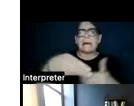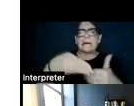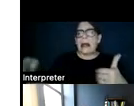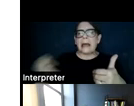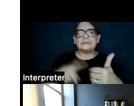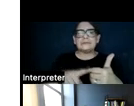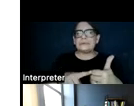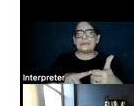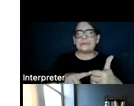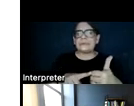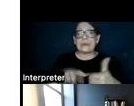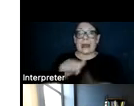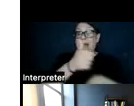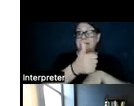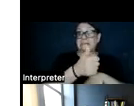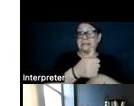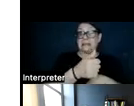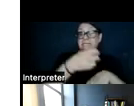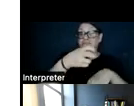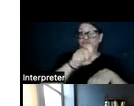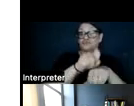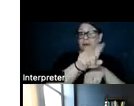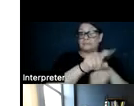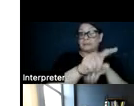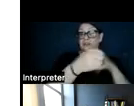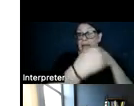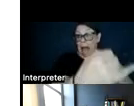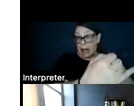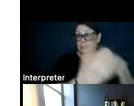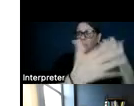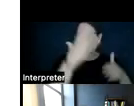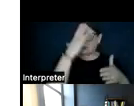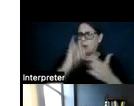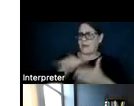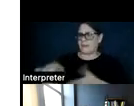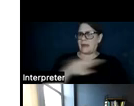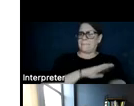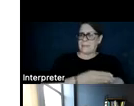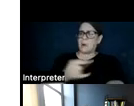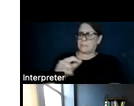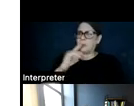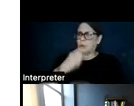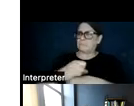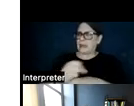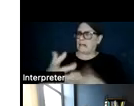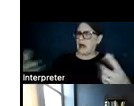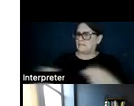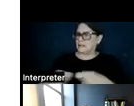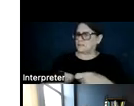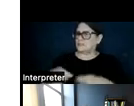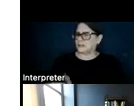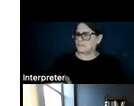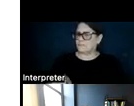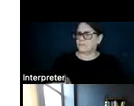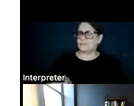a existing transmission line, knowing that that power plant would generate large quantities of electricity. And so the